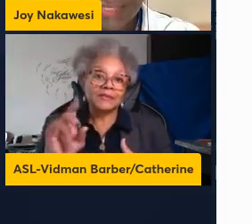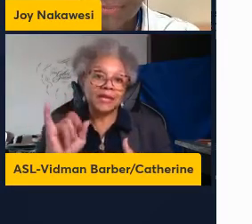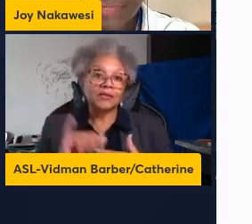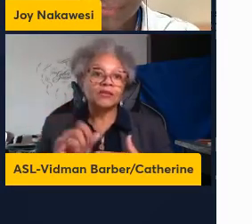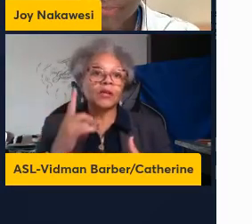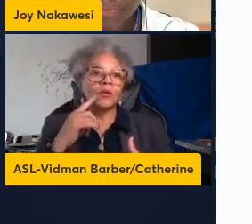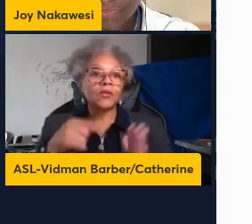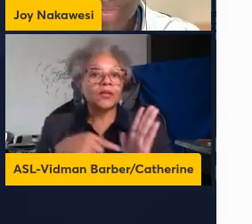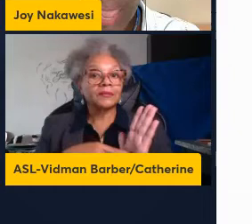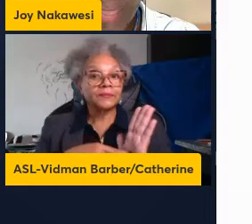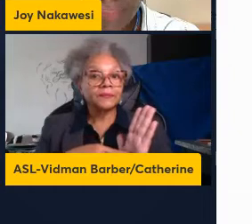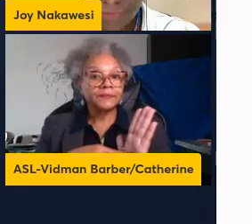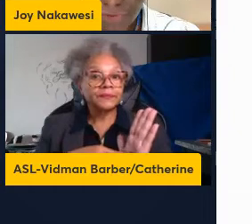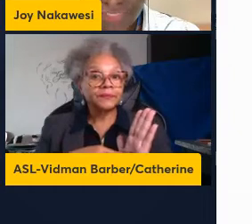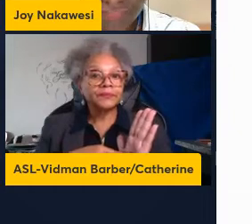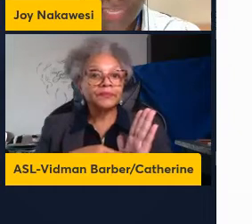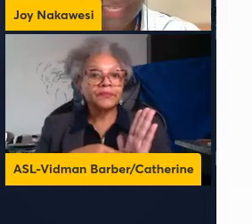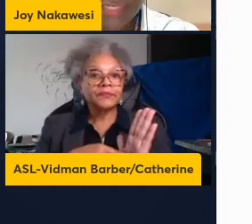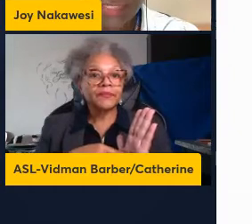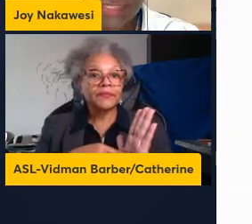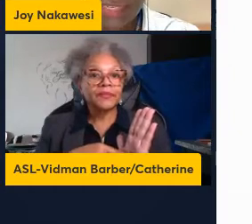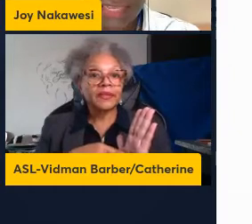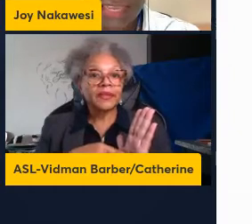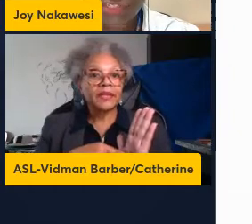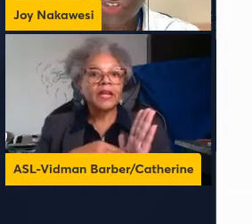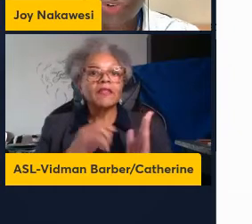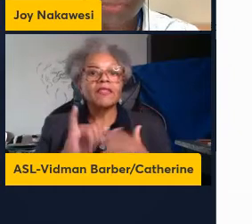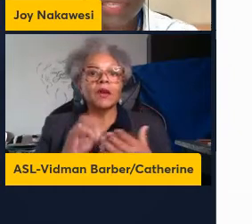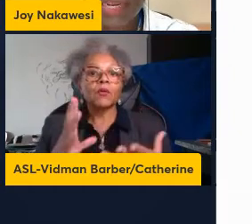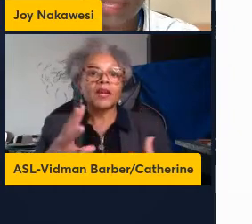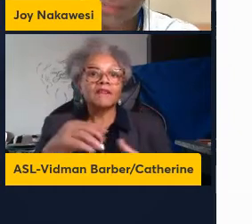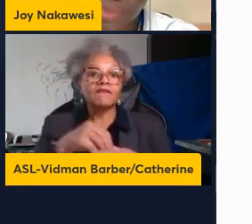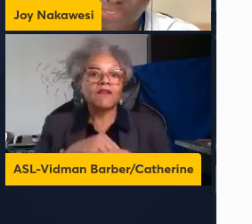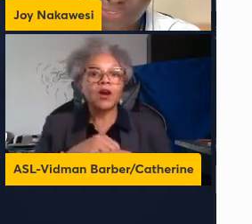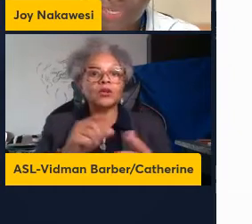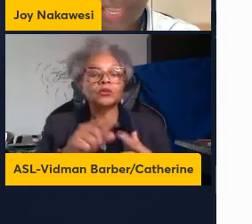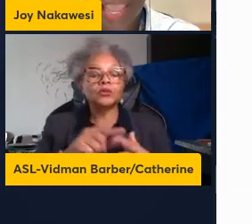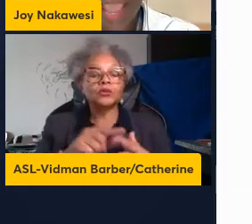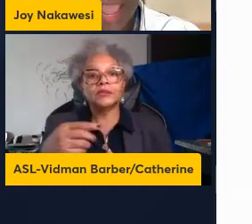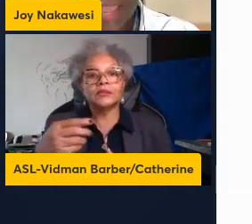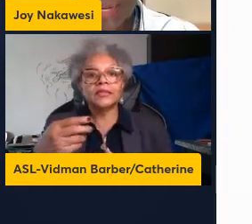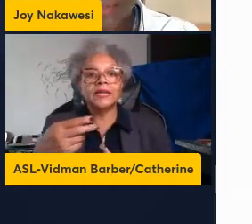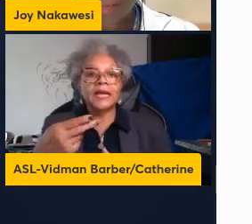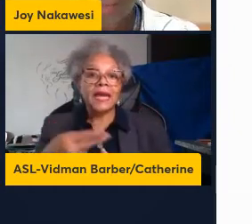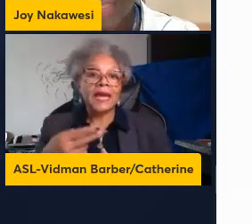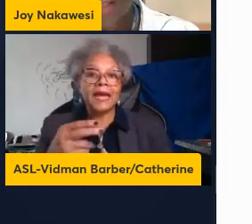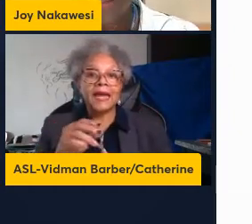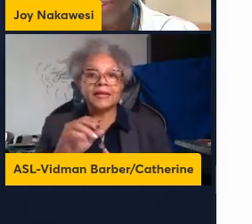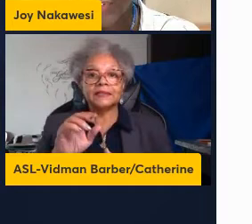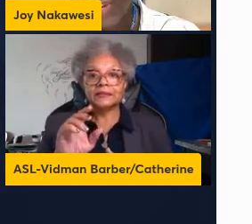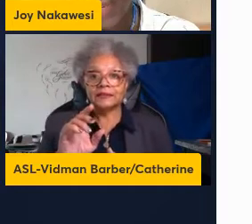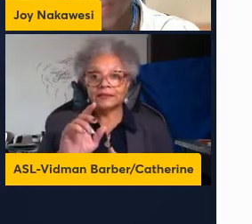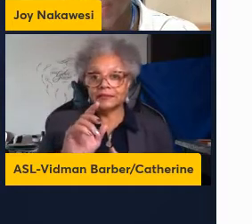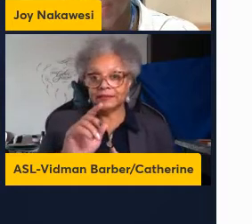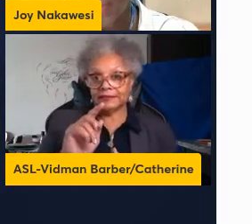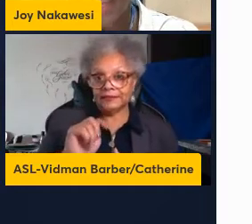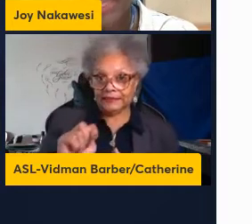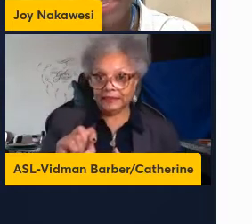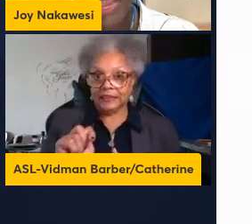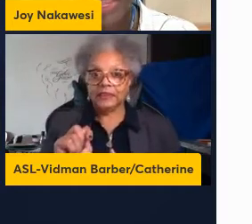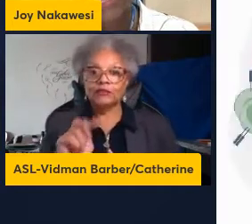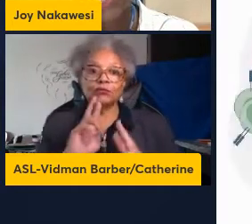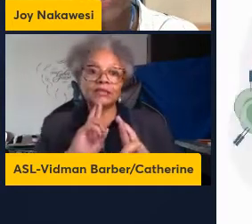mechanisms are involved in CD8 T-REM cell expansion and functionality